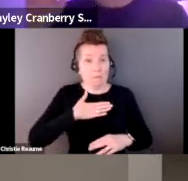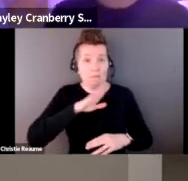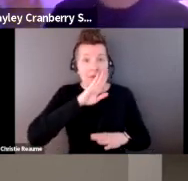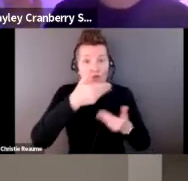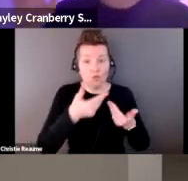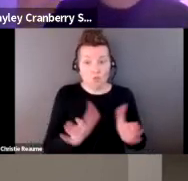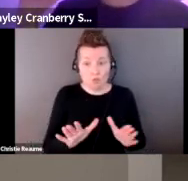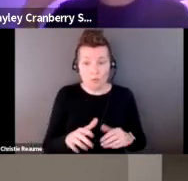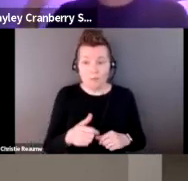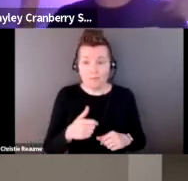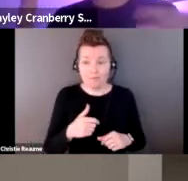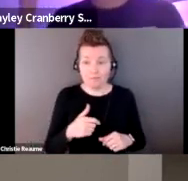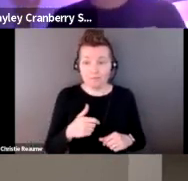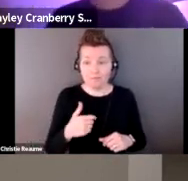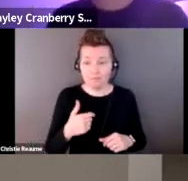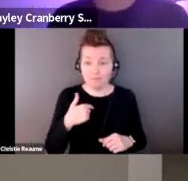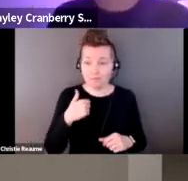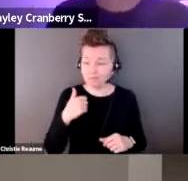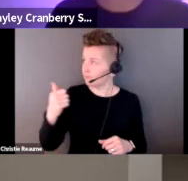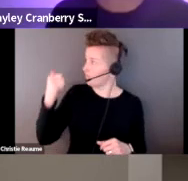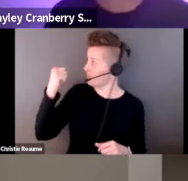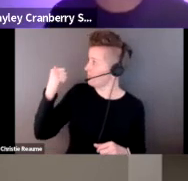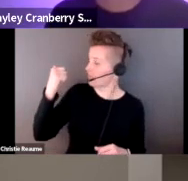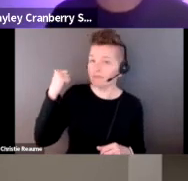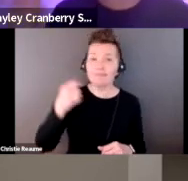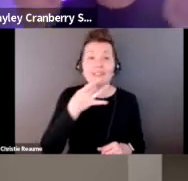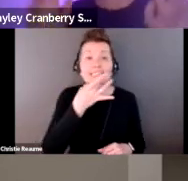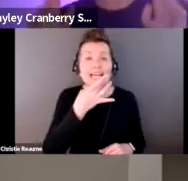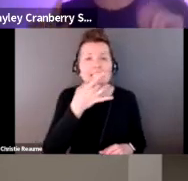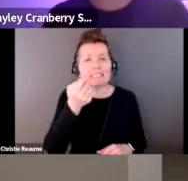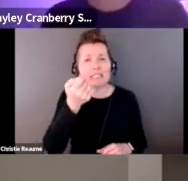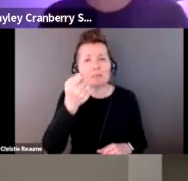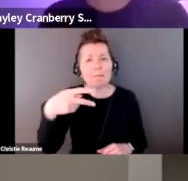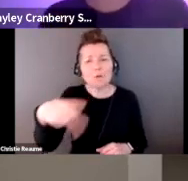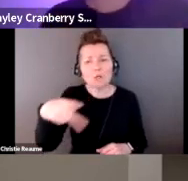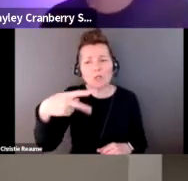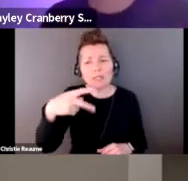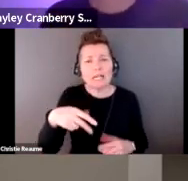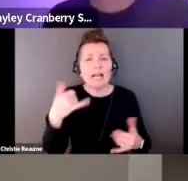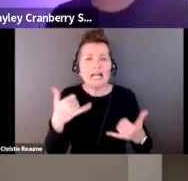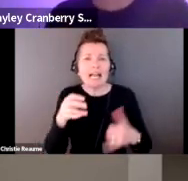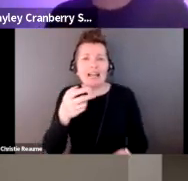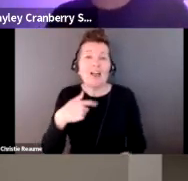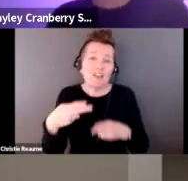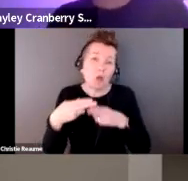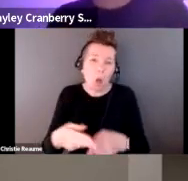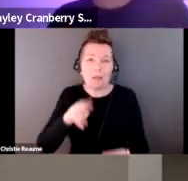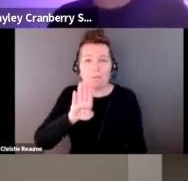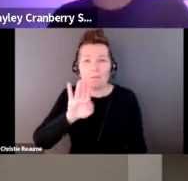purplish lighting in the background, bisexual lighting as they like to call it.